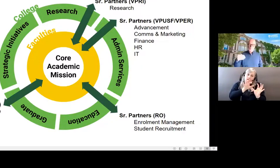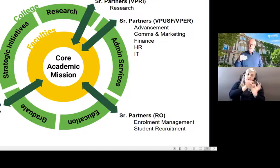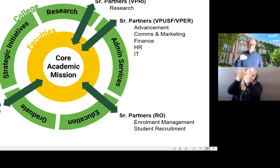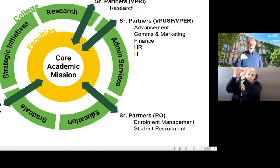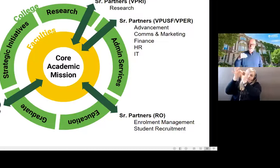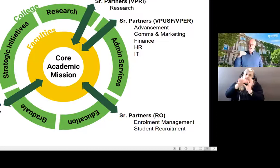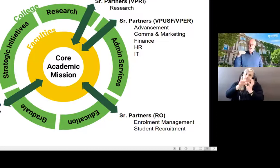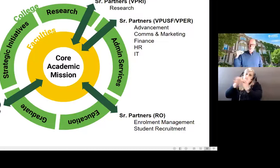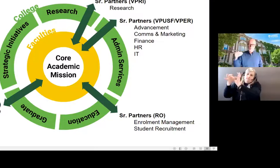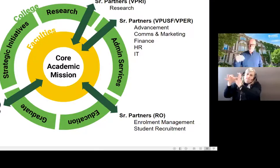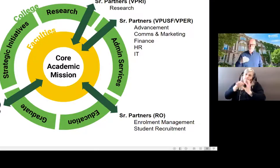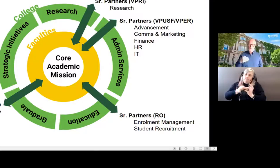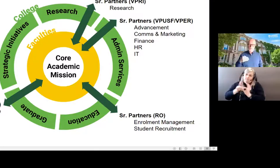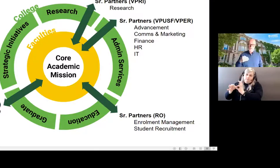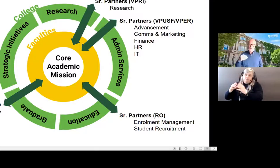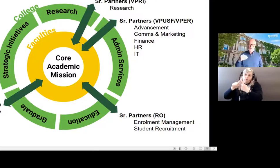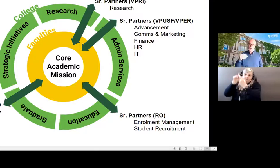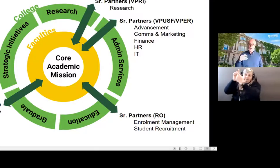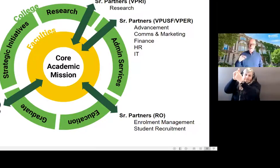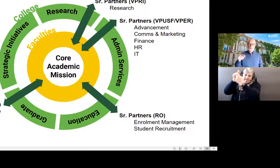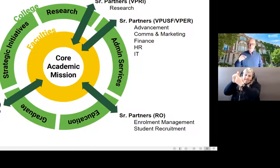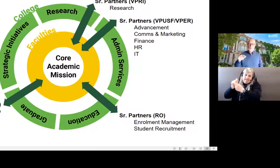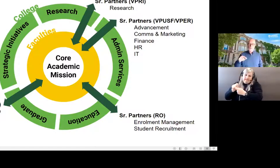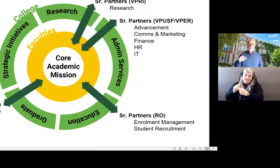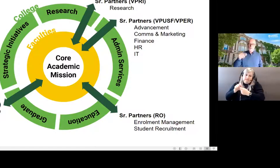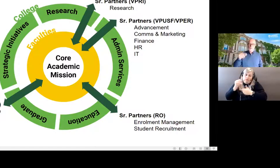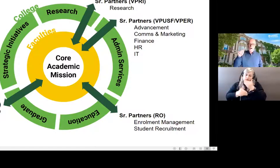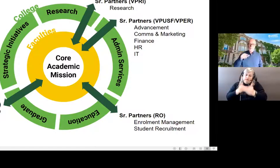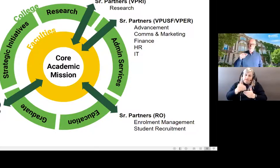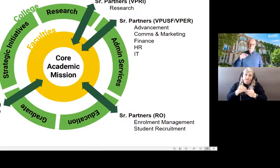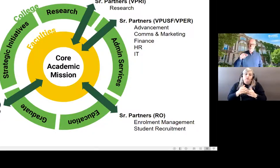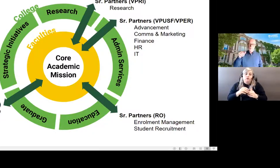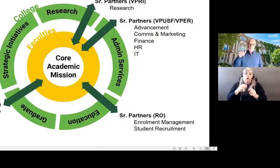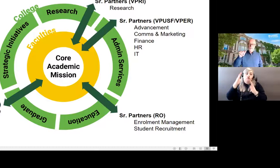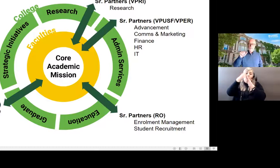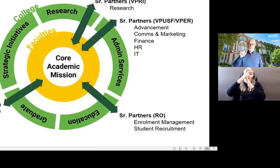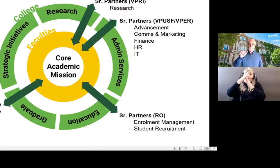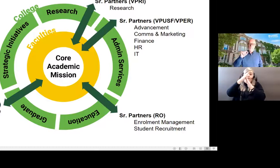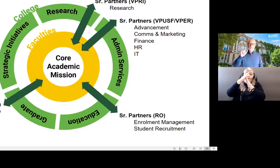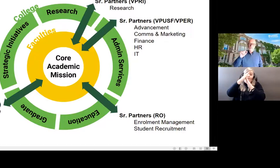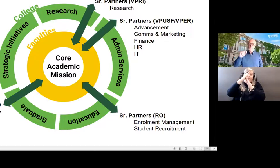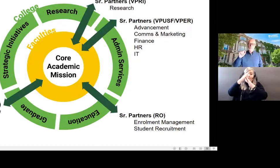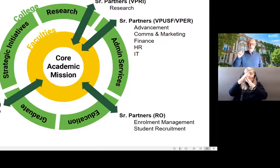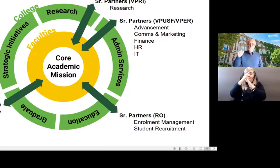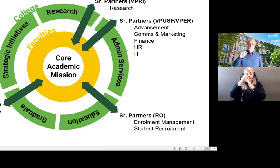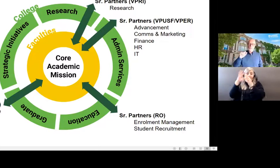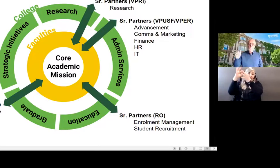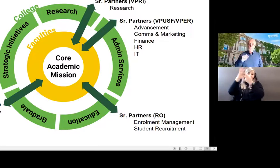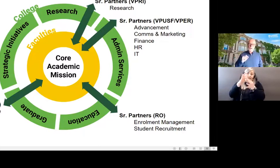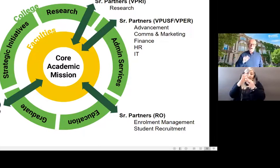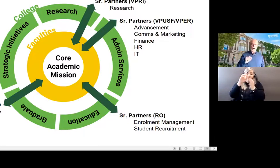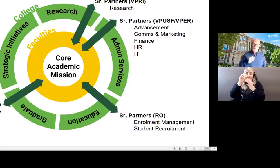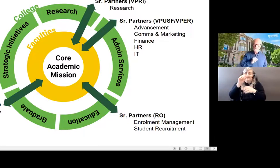responsibility or processes. So if we look at the one that's top most that connects to senior partners in the